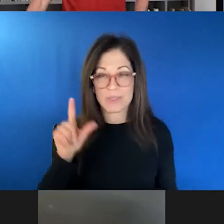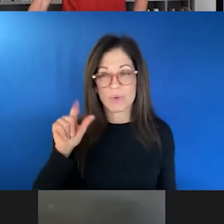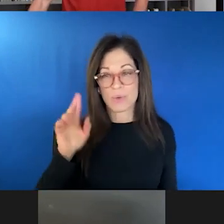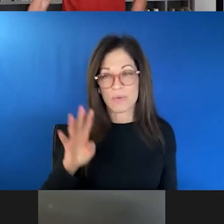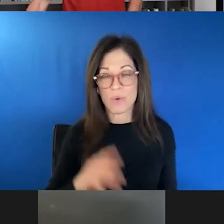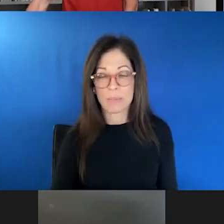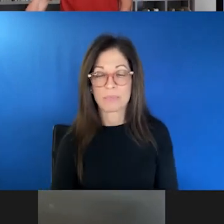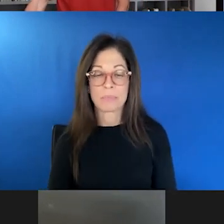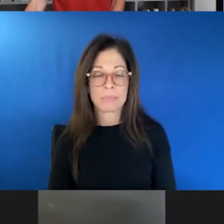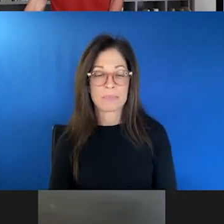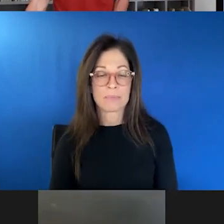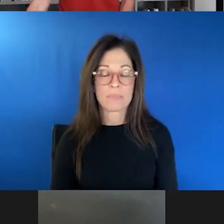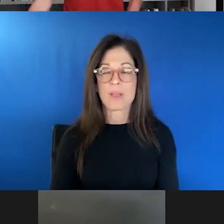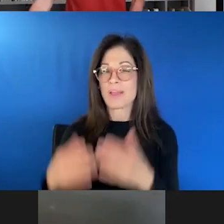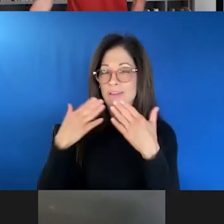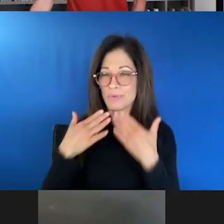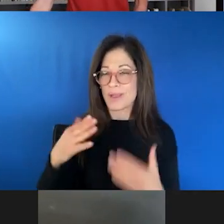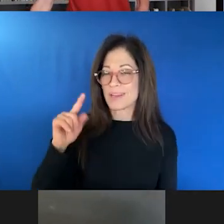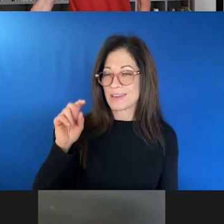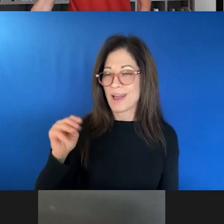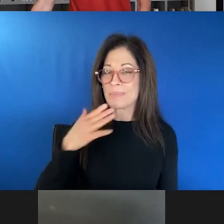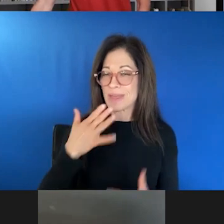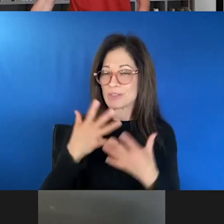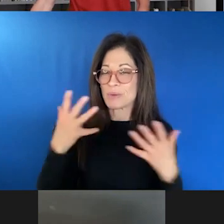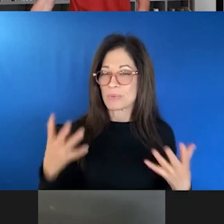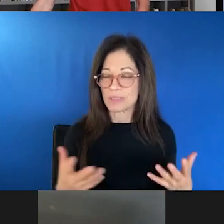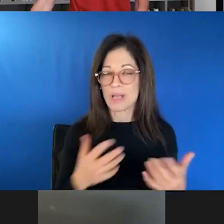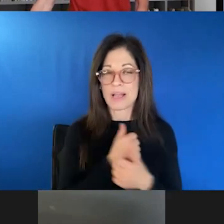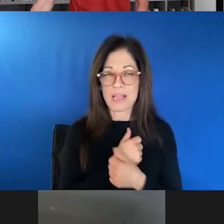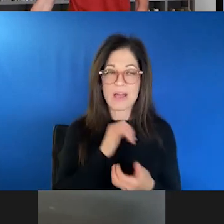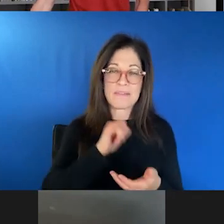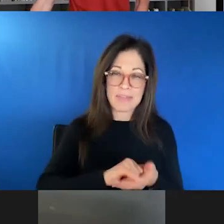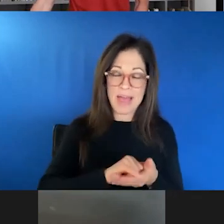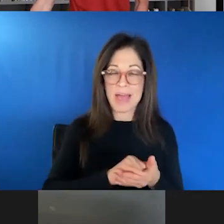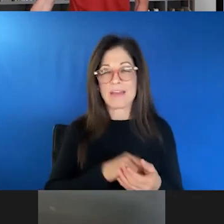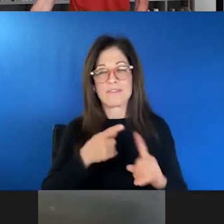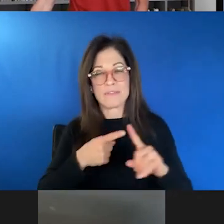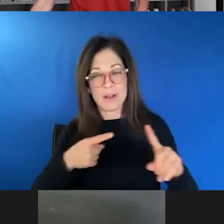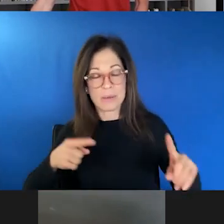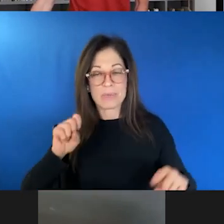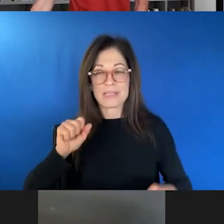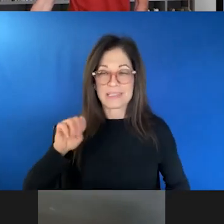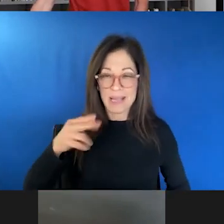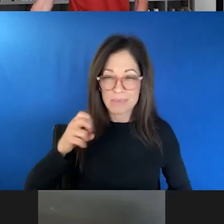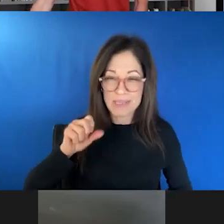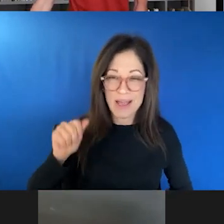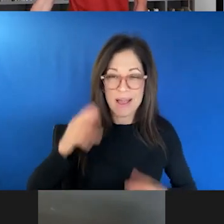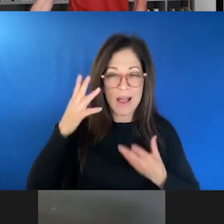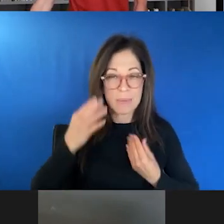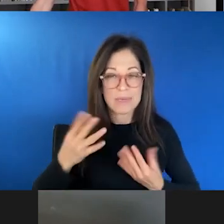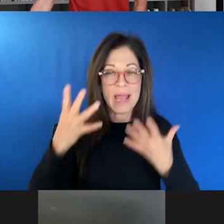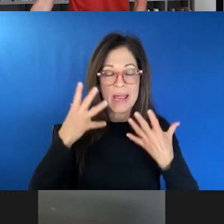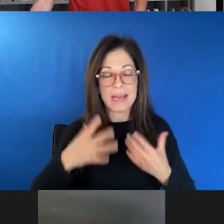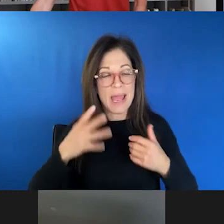Great, Tom. Thank you so much. I love the threads of the SAMHSA update from Bellina and Najbid from Megan and now from our New Year's